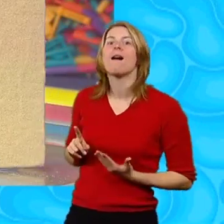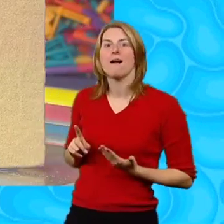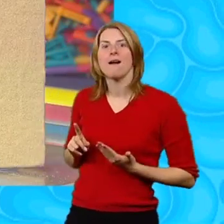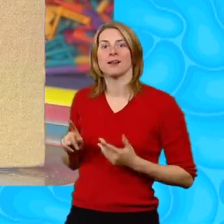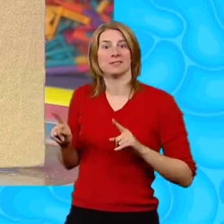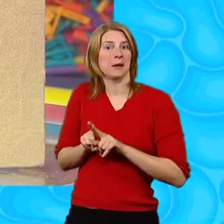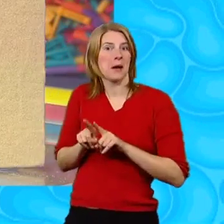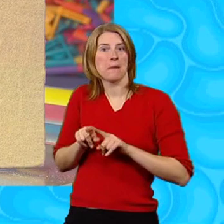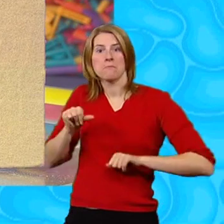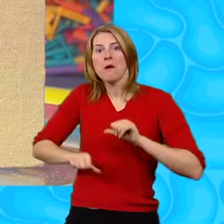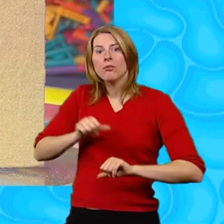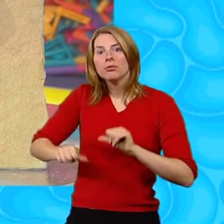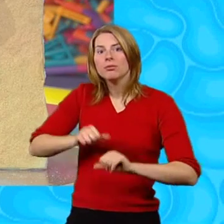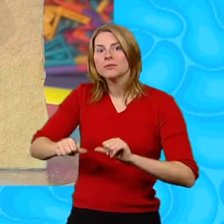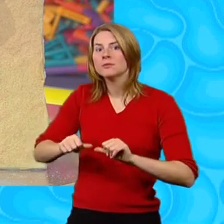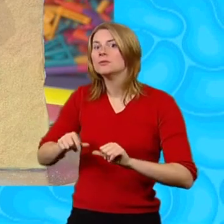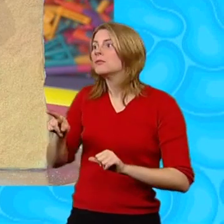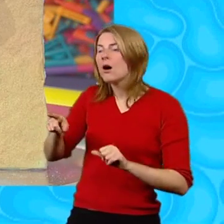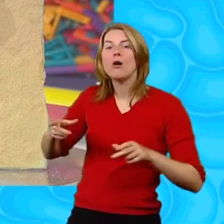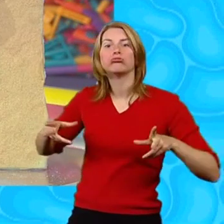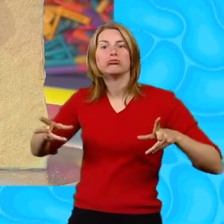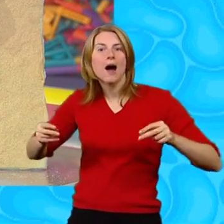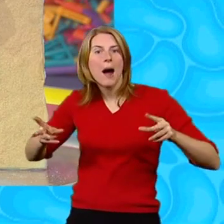That is handy. Or how about a stone crab?